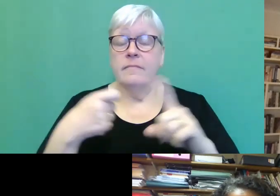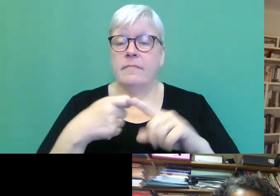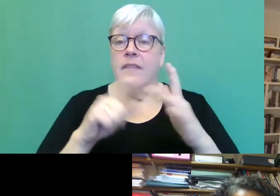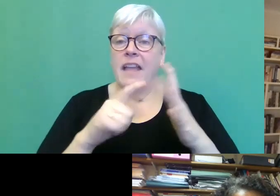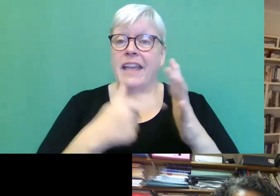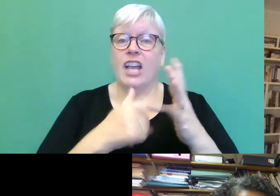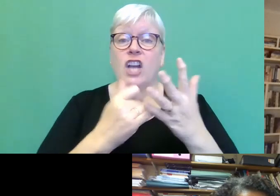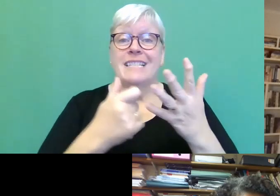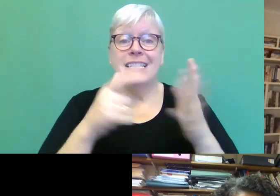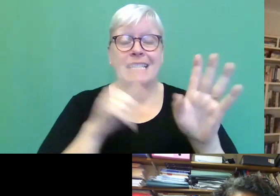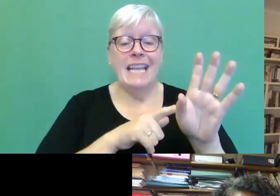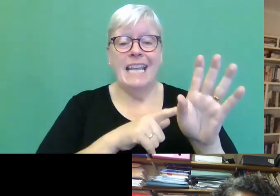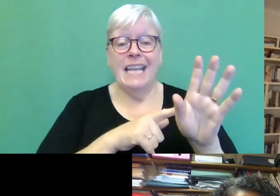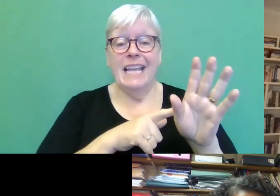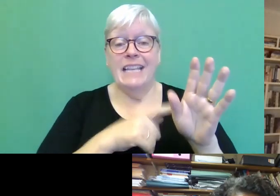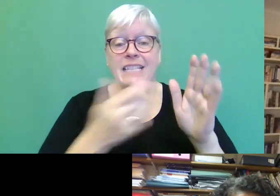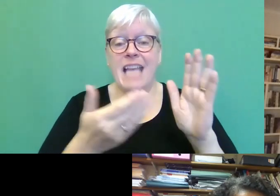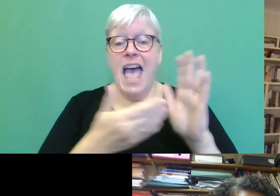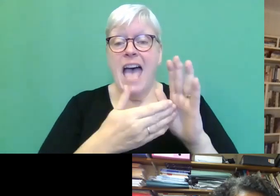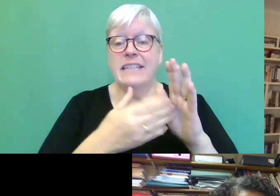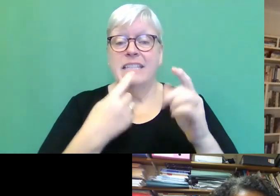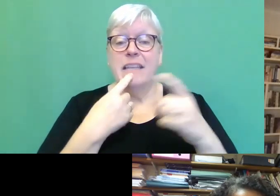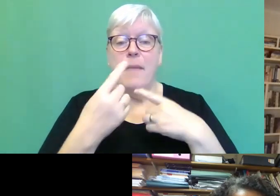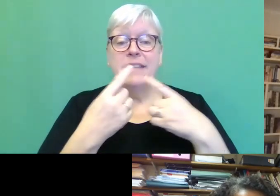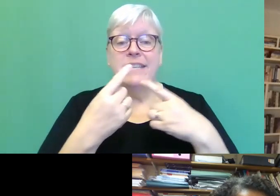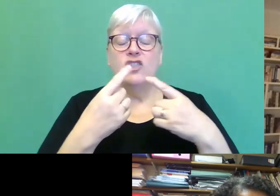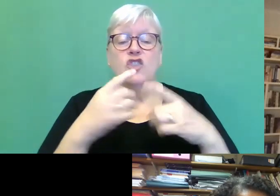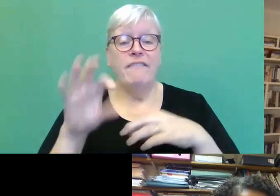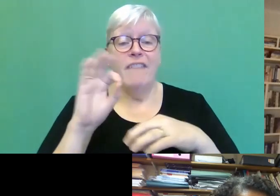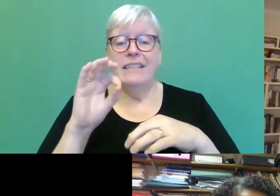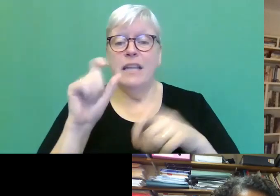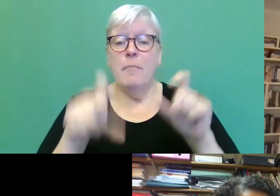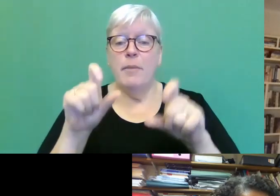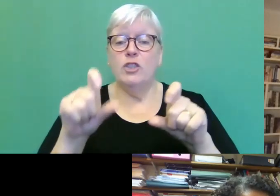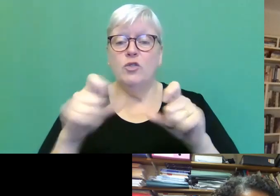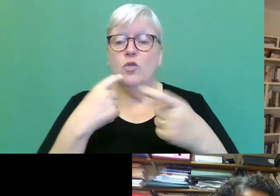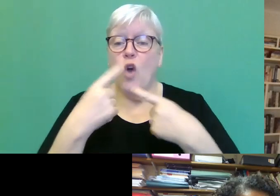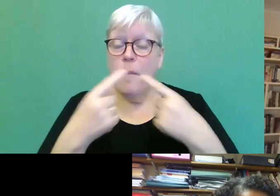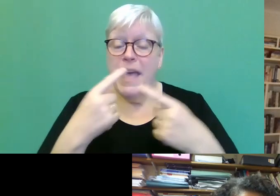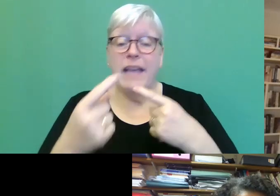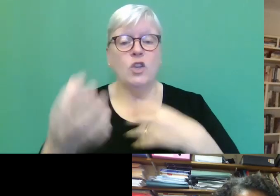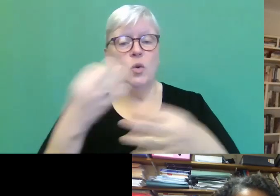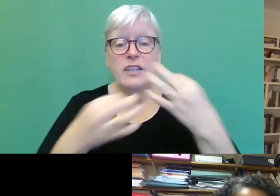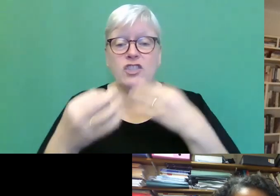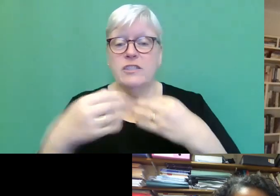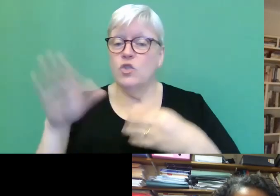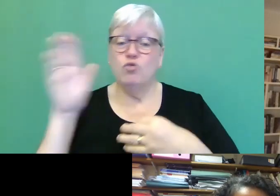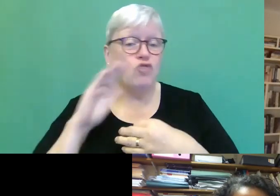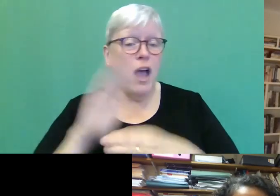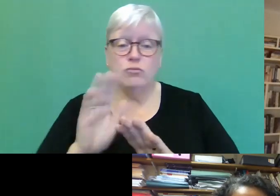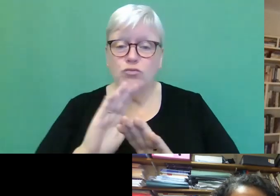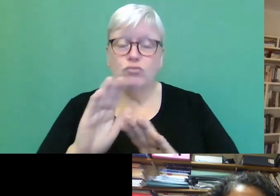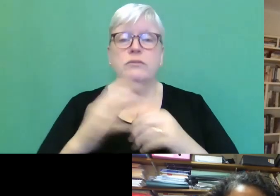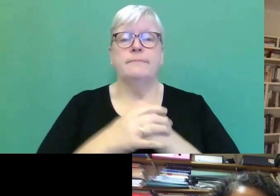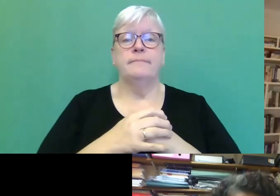to everyone. So just inviting people to, to make comments and, uh, put any questions you have. Don't be shy. Um,